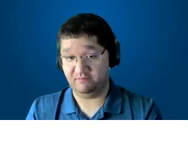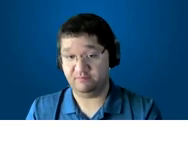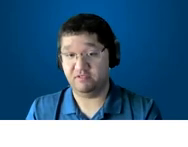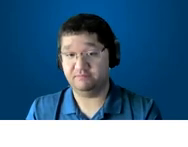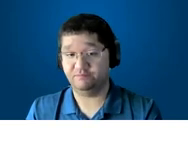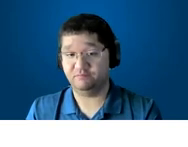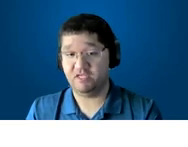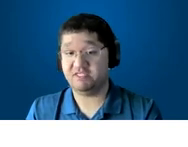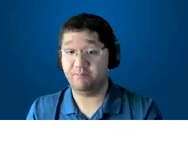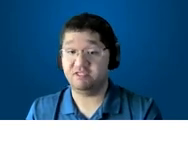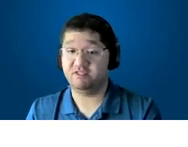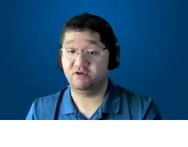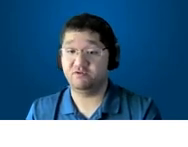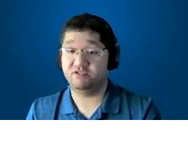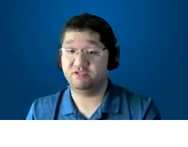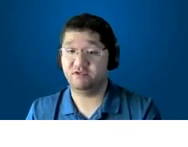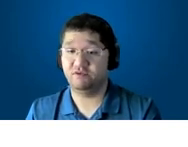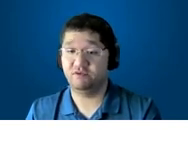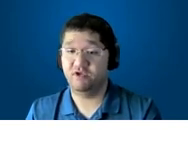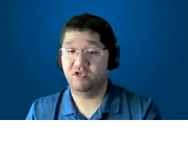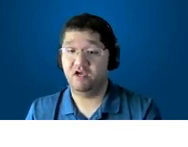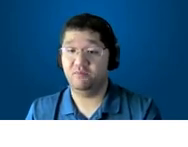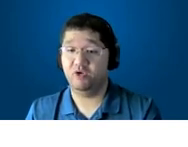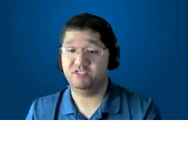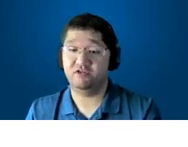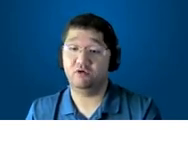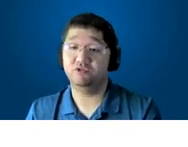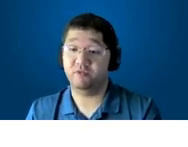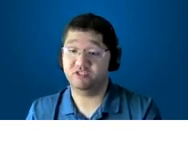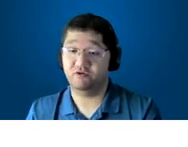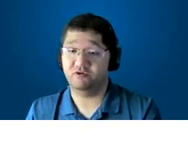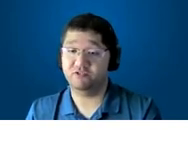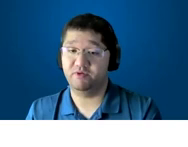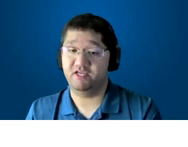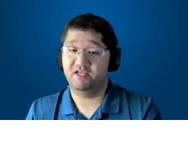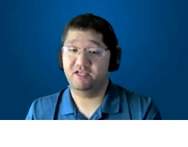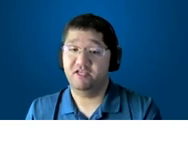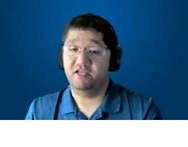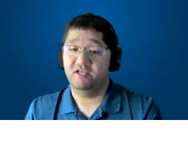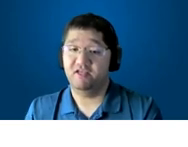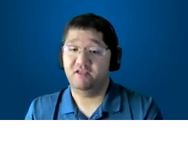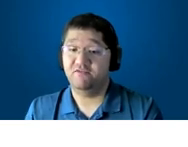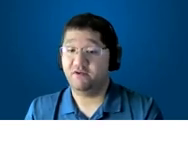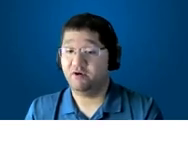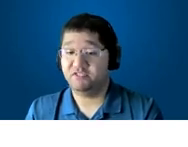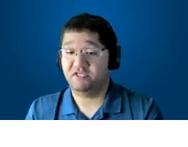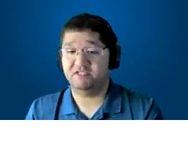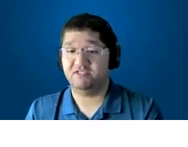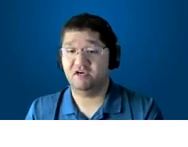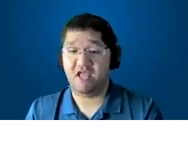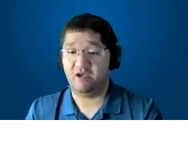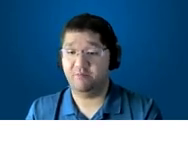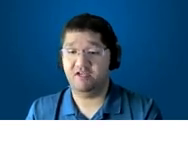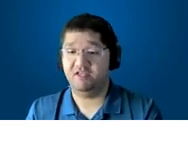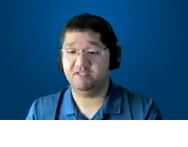stepping stone to reach their ultimate goals but if a person